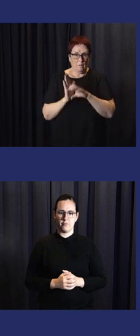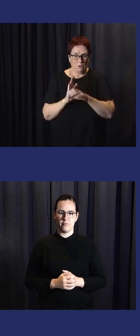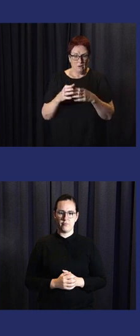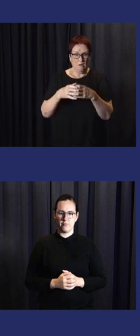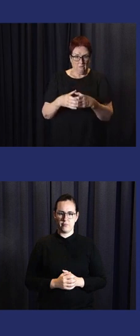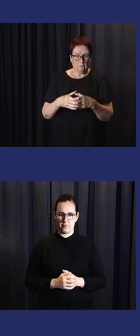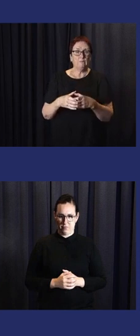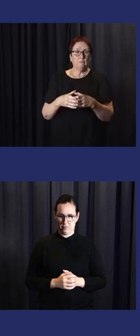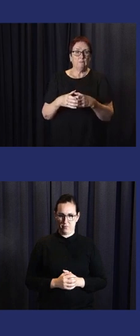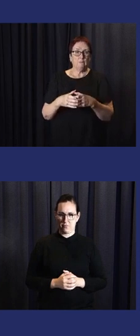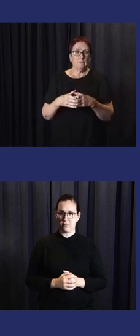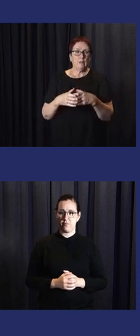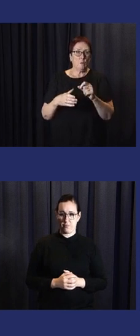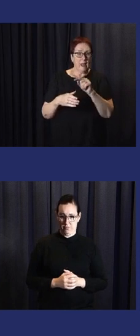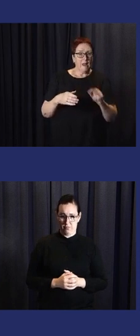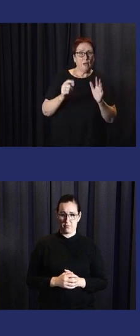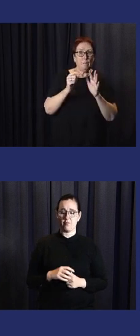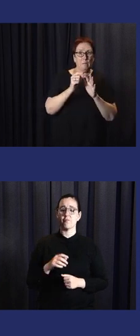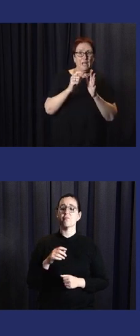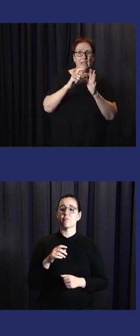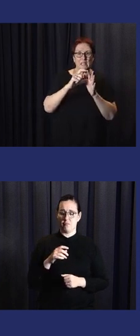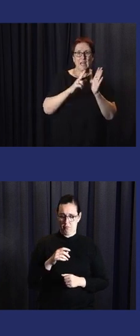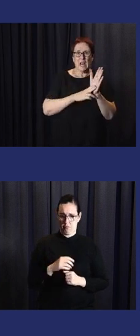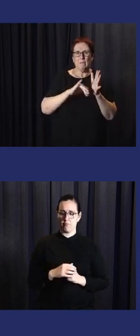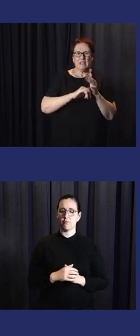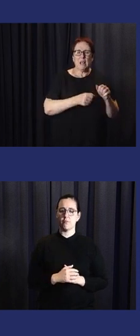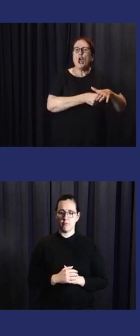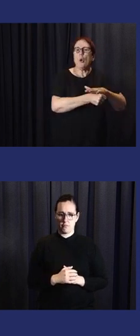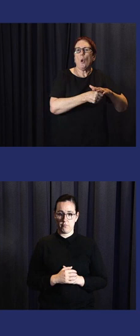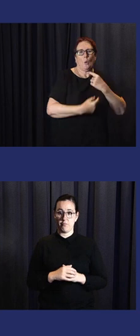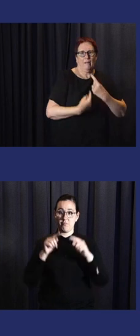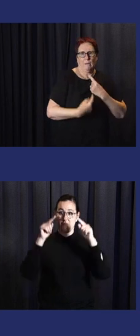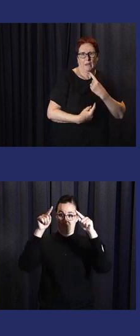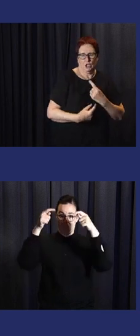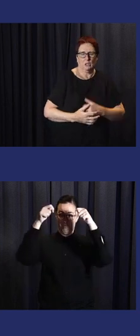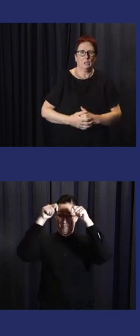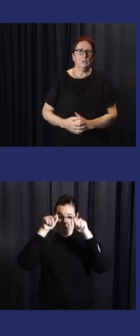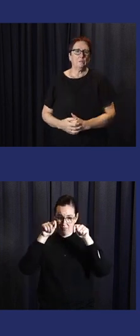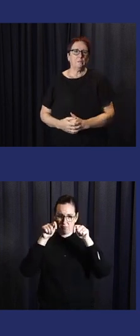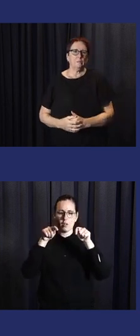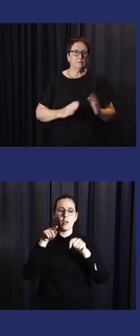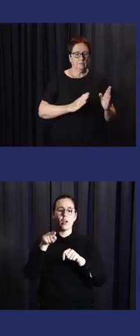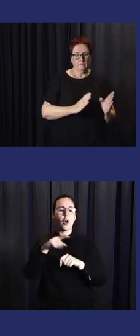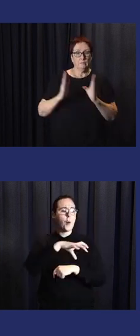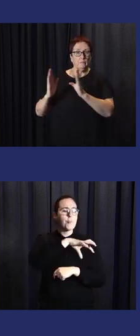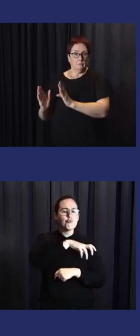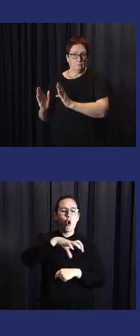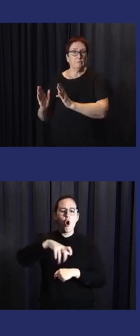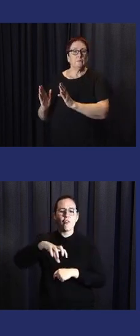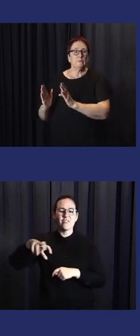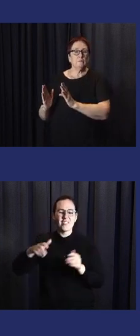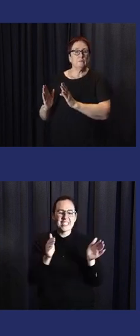At the center level, we have a VNDMS. And at the province level, we have a PDMS.